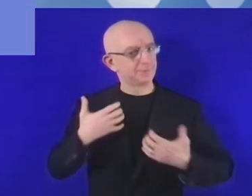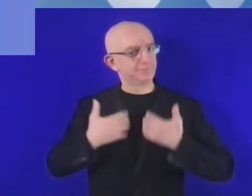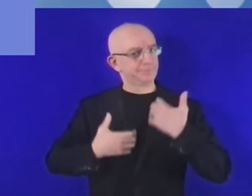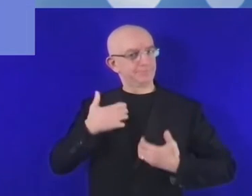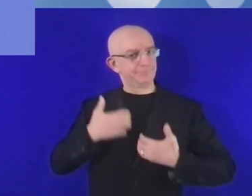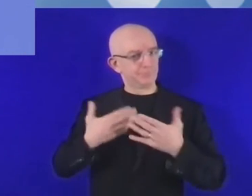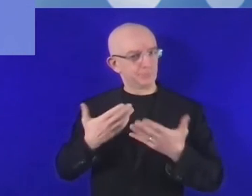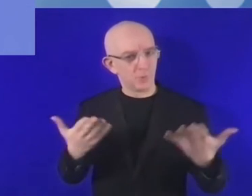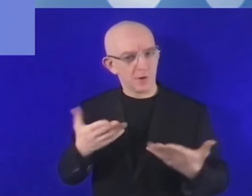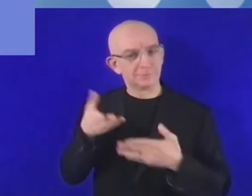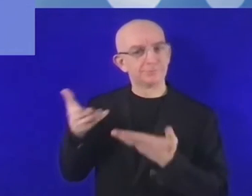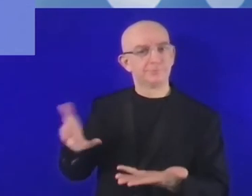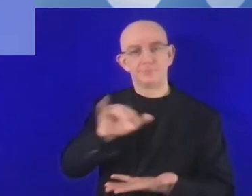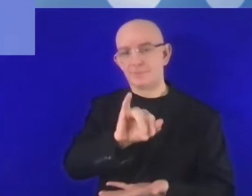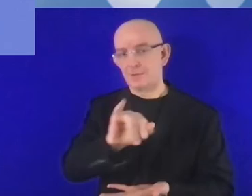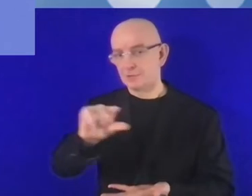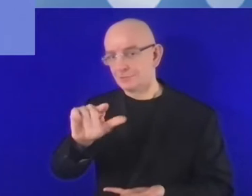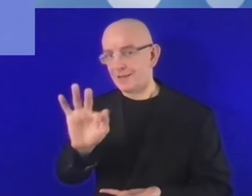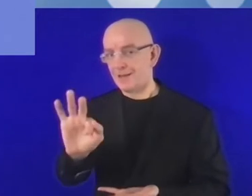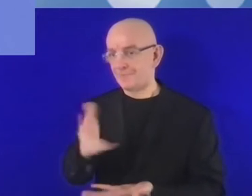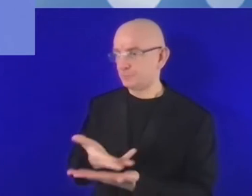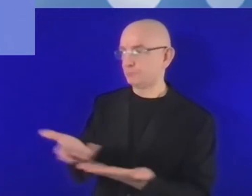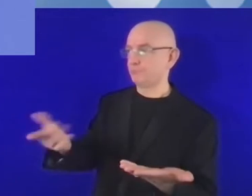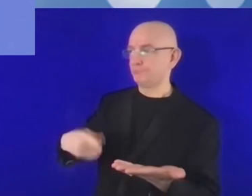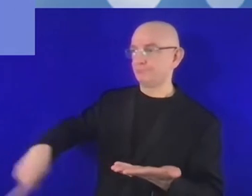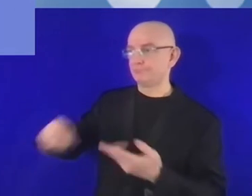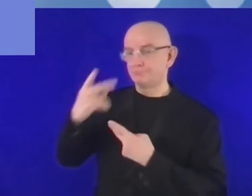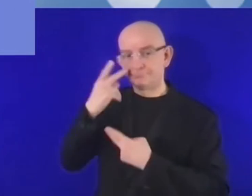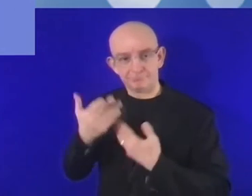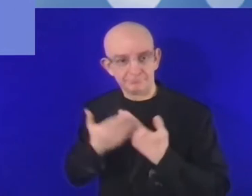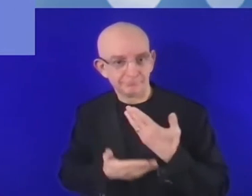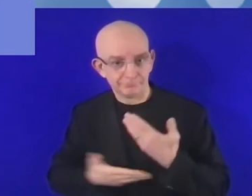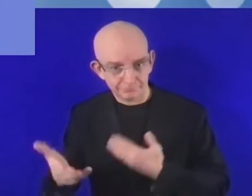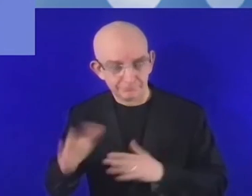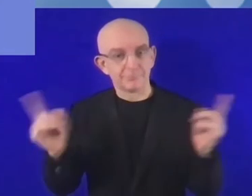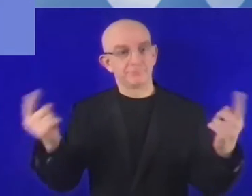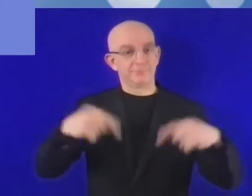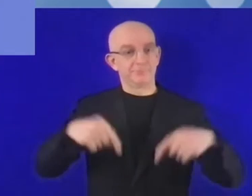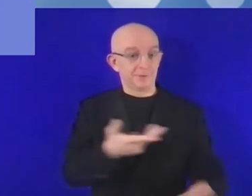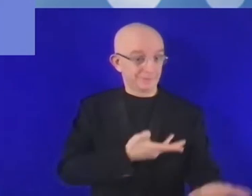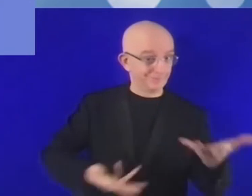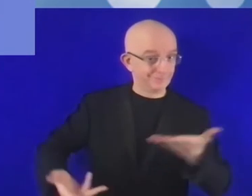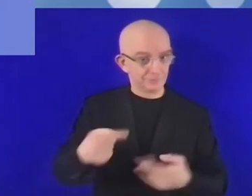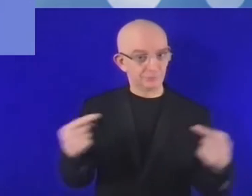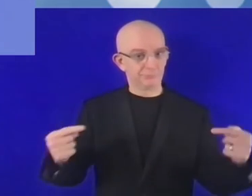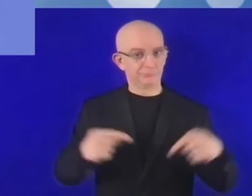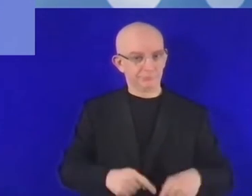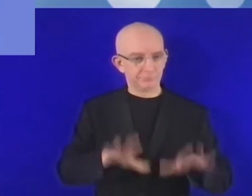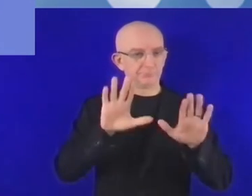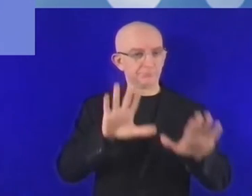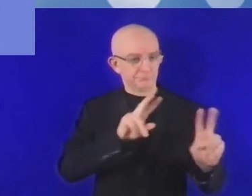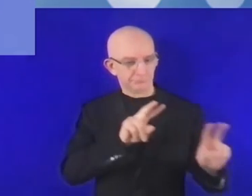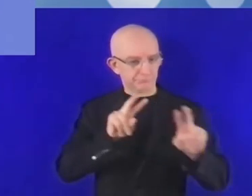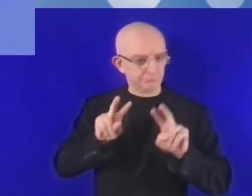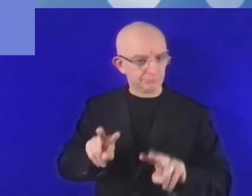Let's move a little bit and focus on the business side of the perspective, of the digital perspective. Start-ups,